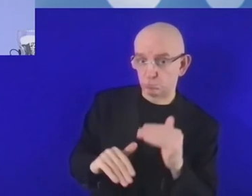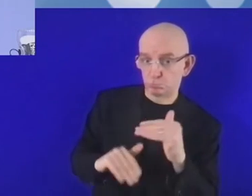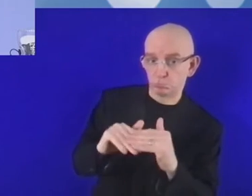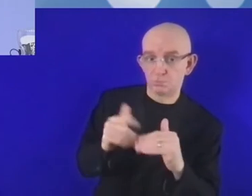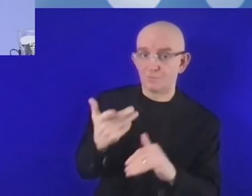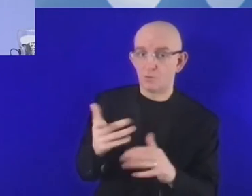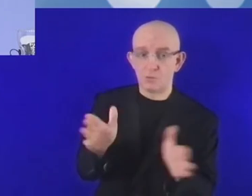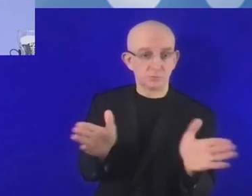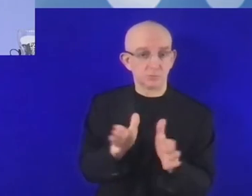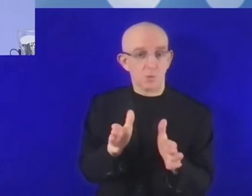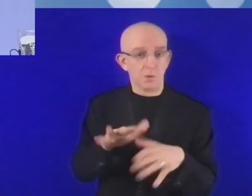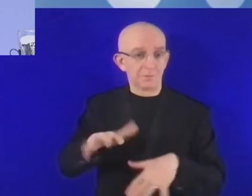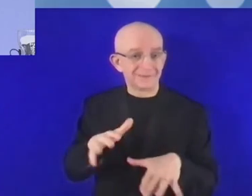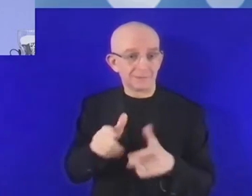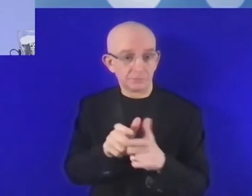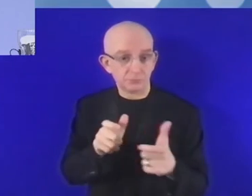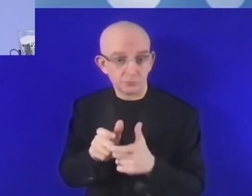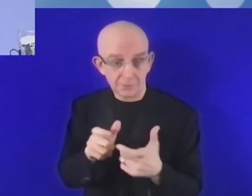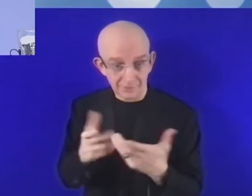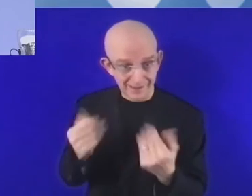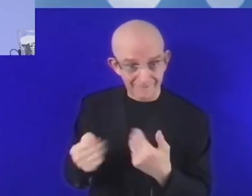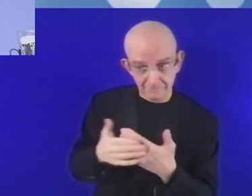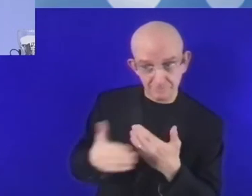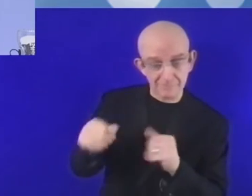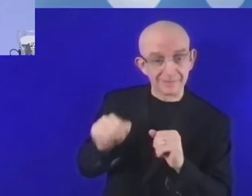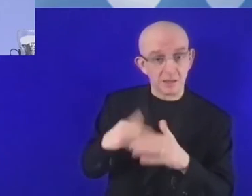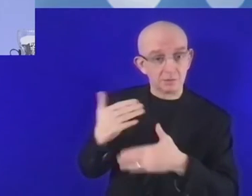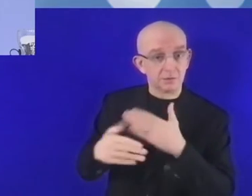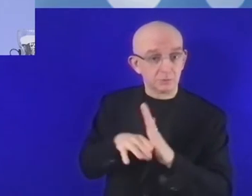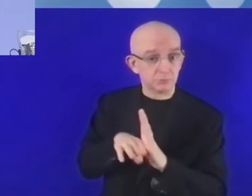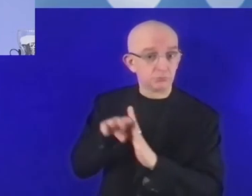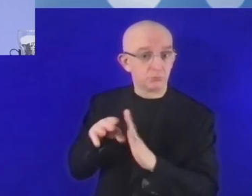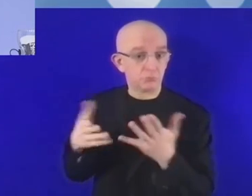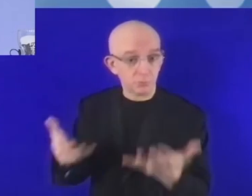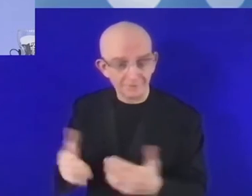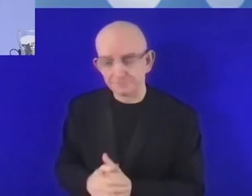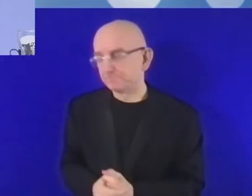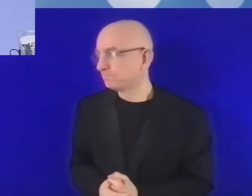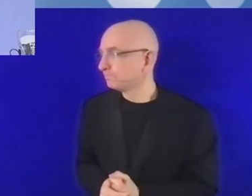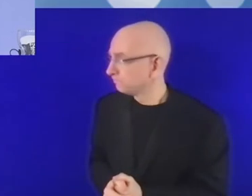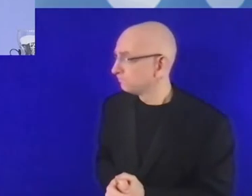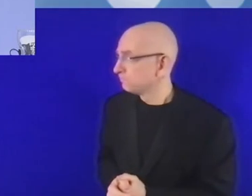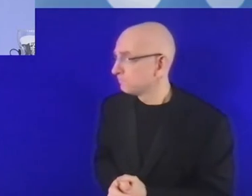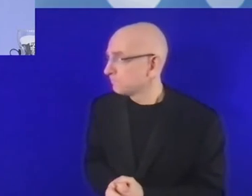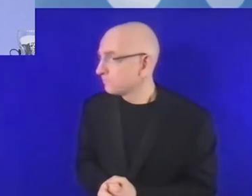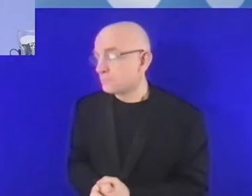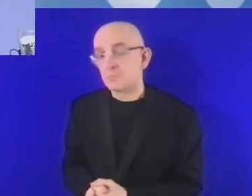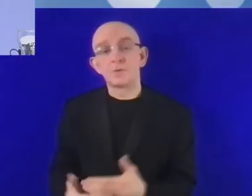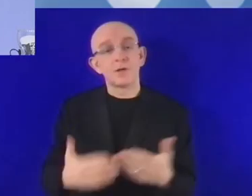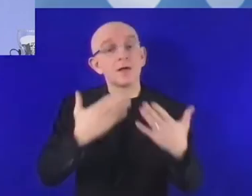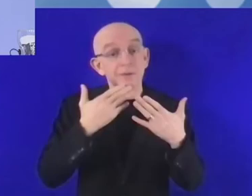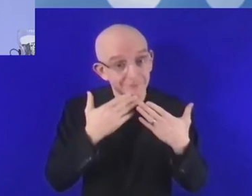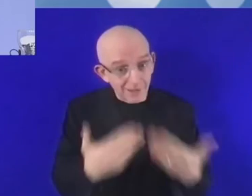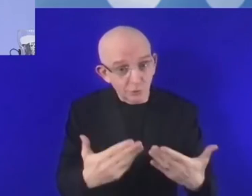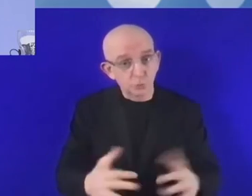think that something that was already said on this stage is very important.